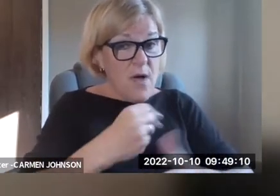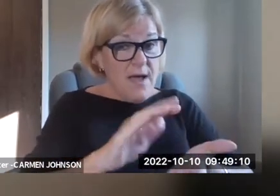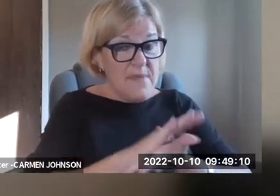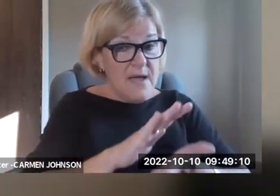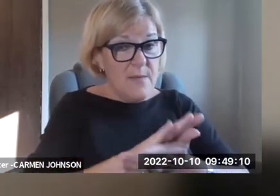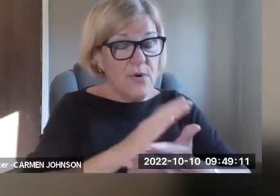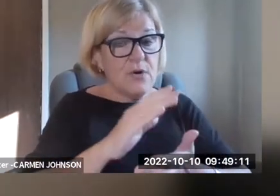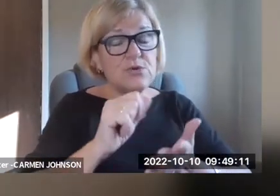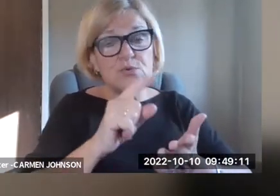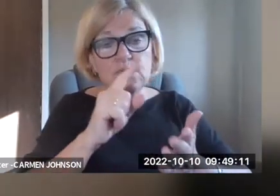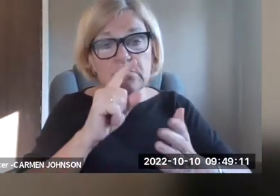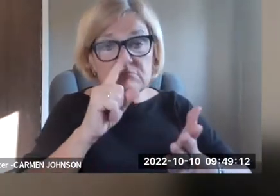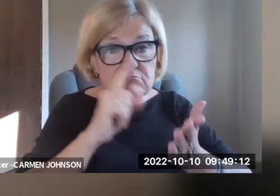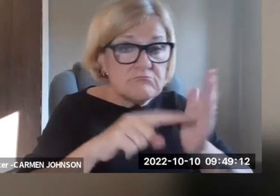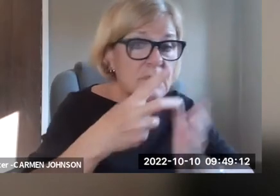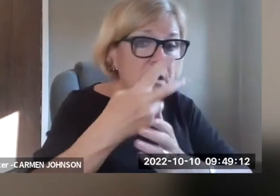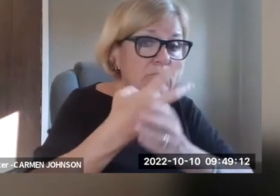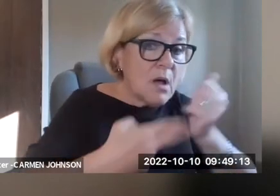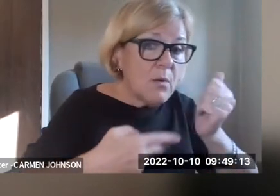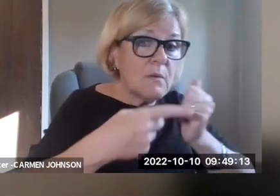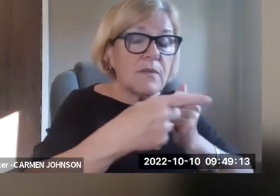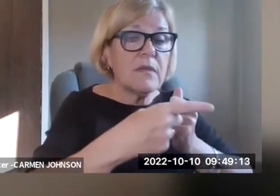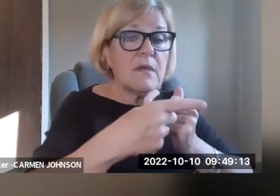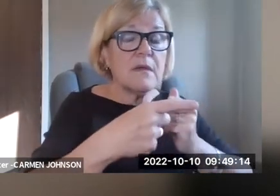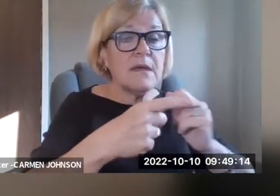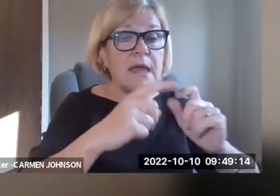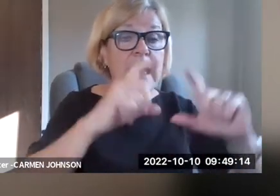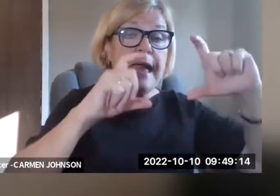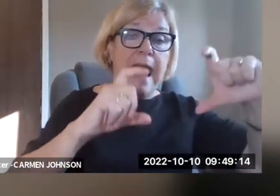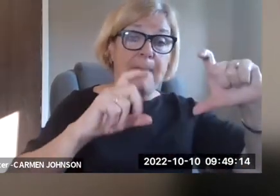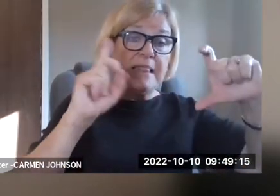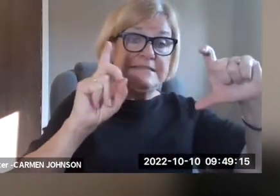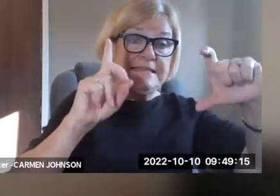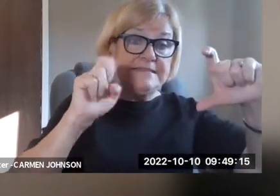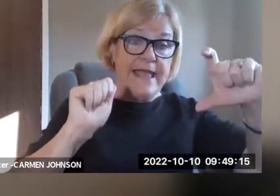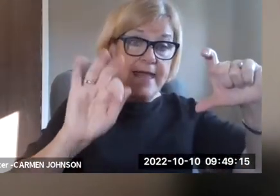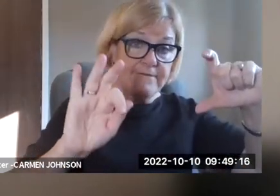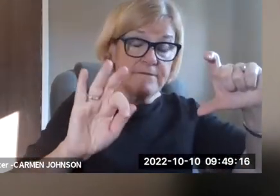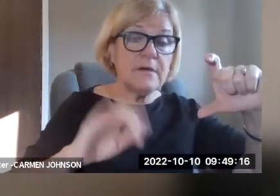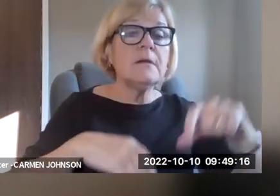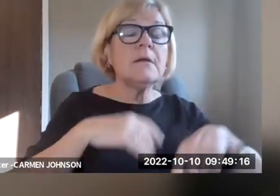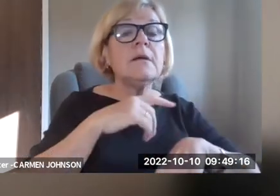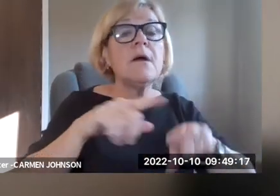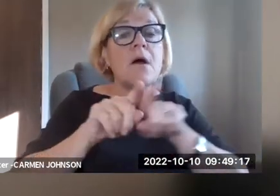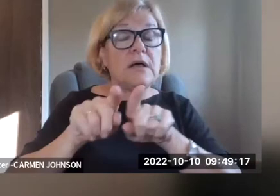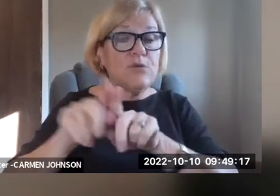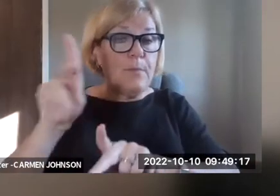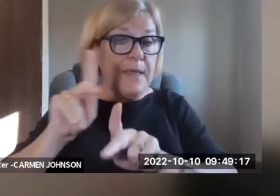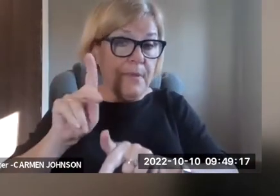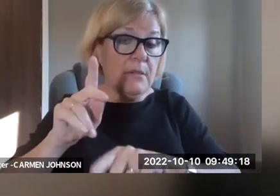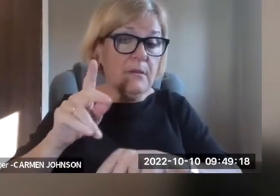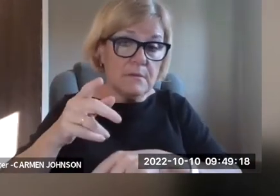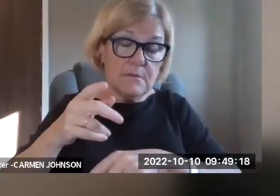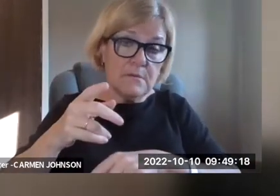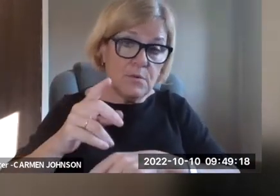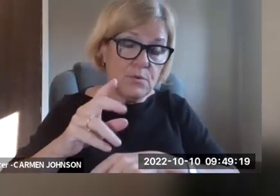while they are behind bars. Um, and so we've really tried hard in this white paper to take account of both the